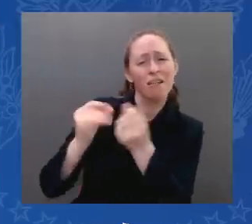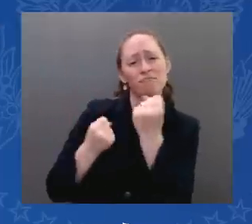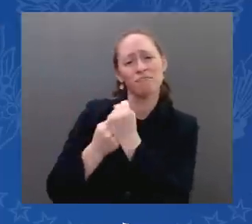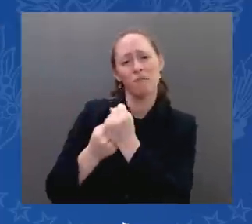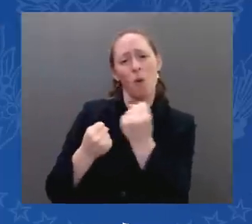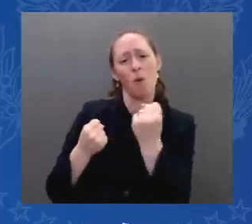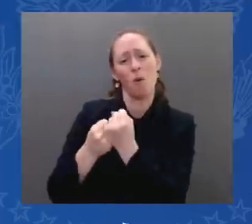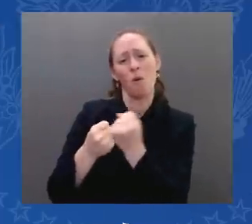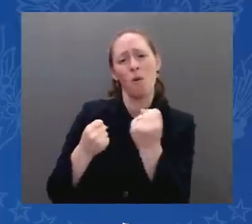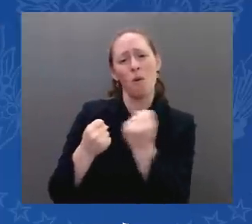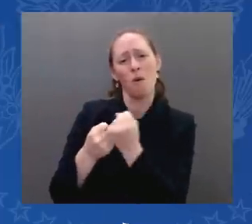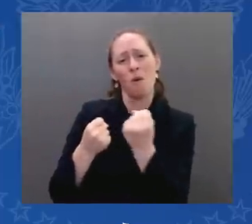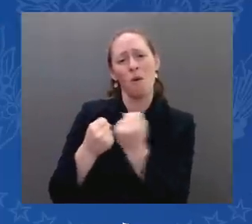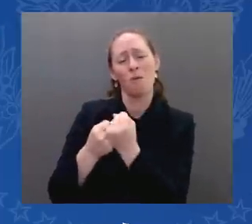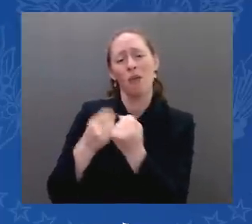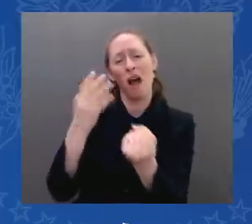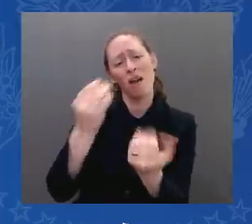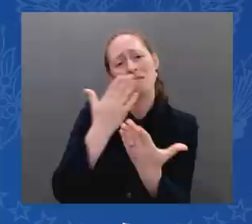One statement.